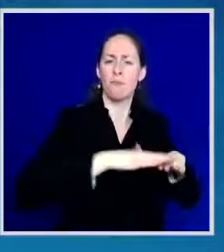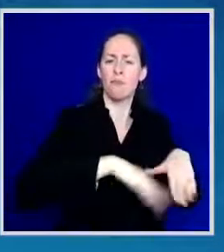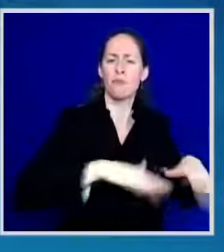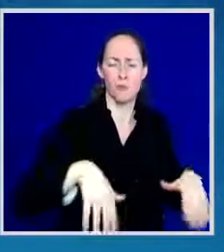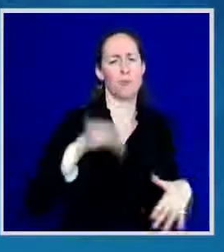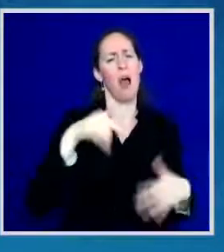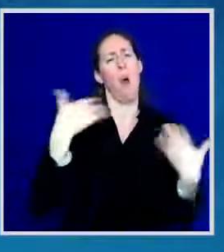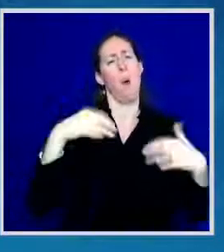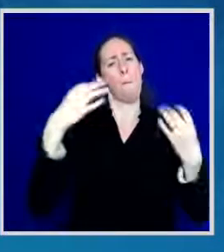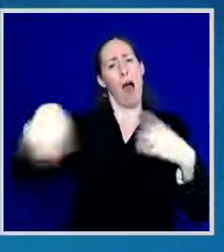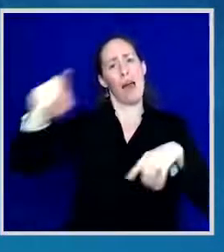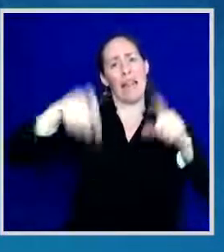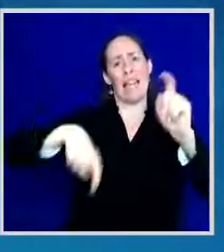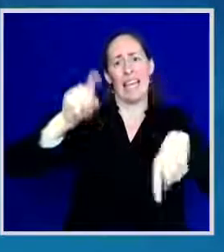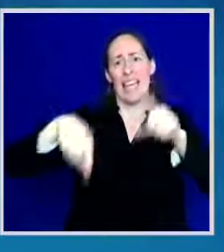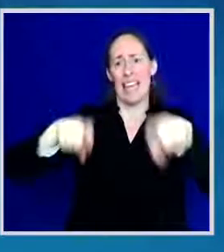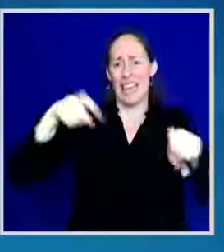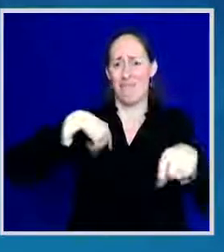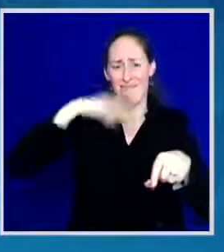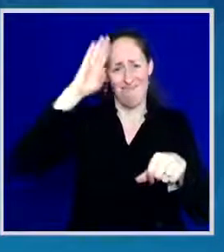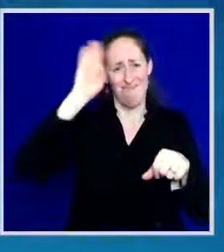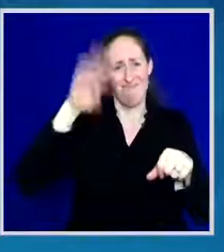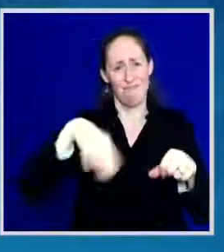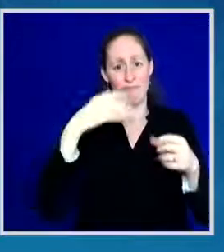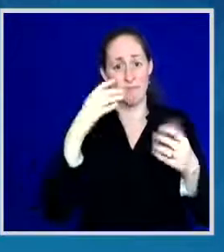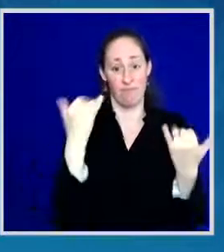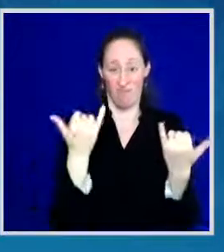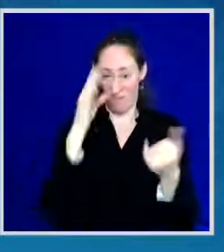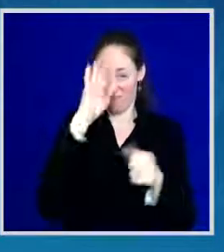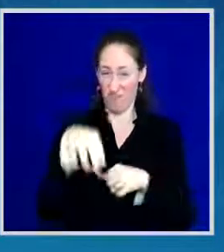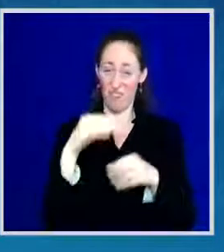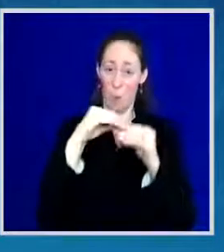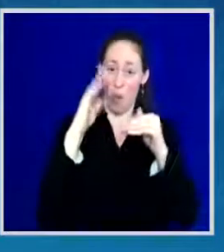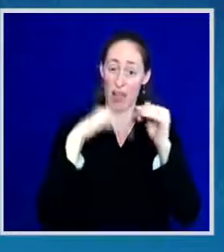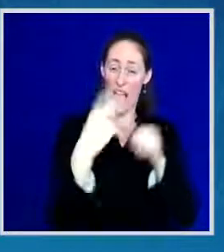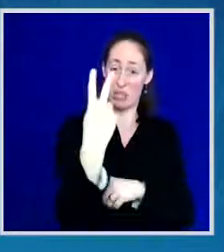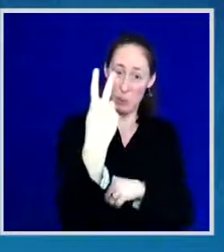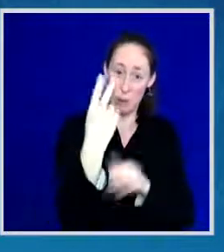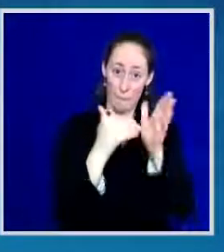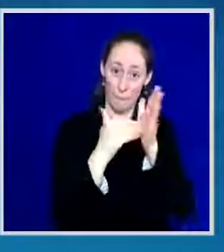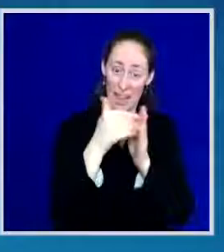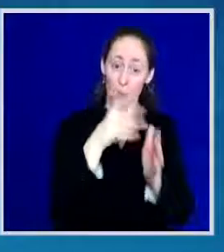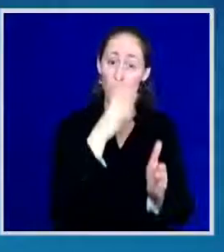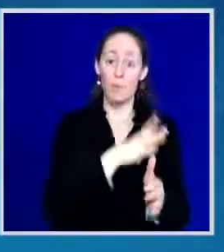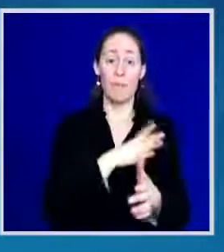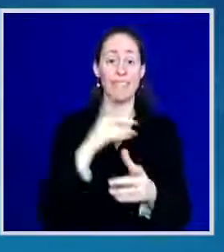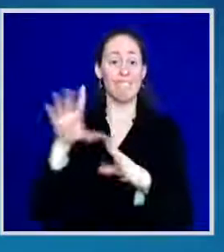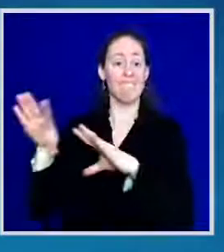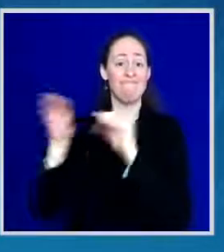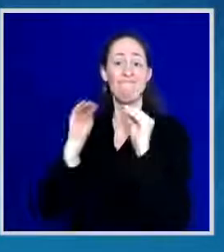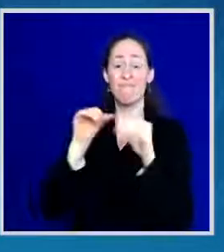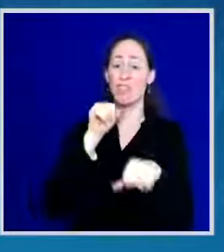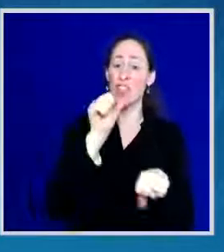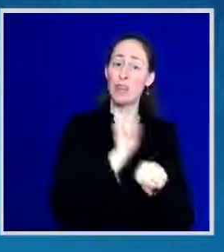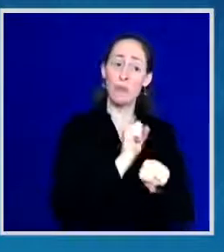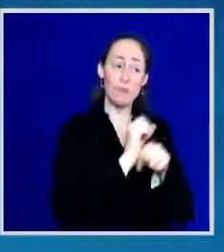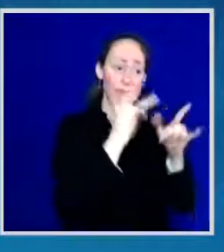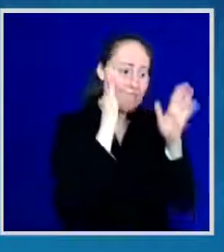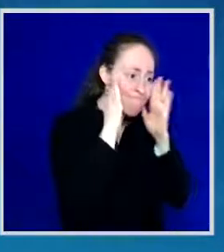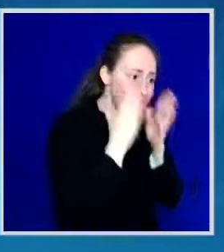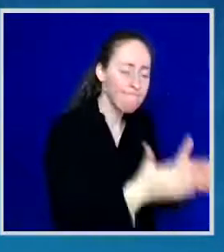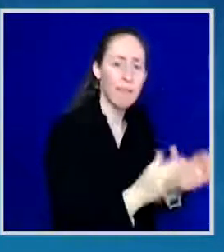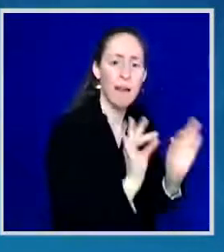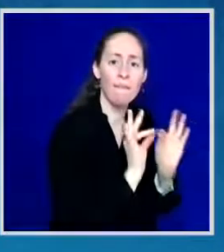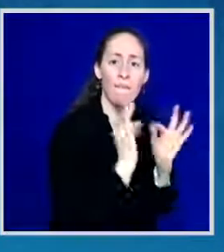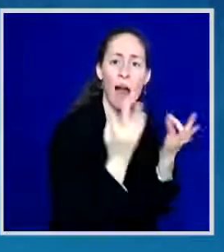think nearly two million women have been forced out of the workforce in just the last year. And a lack of childcare is